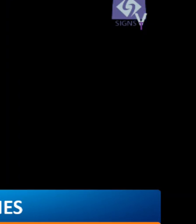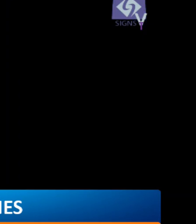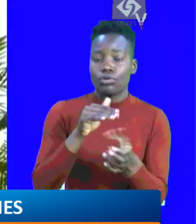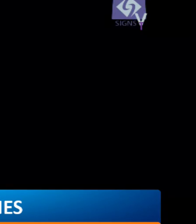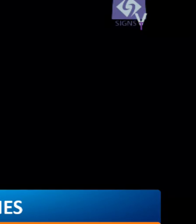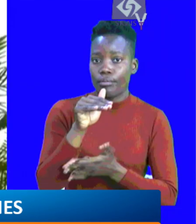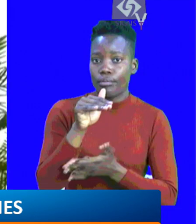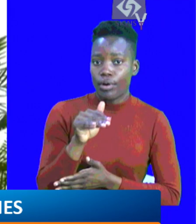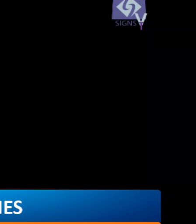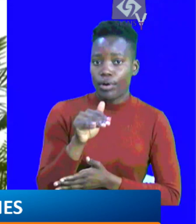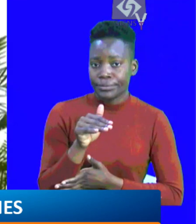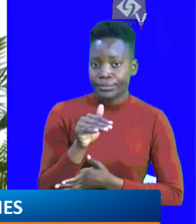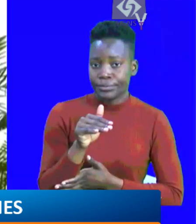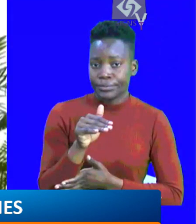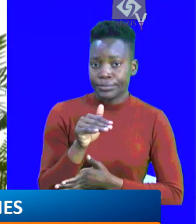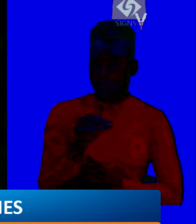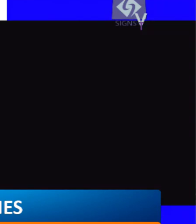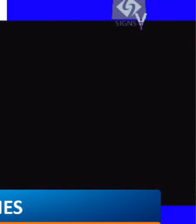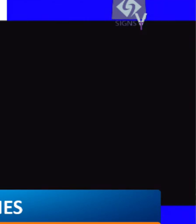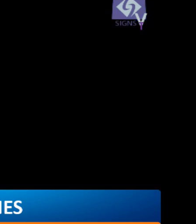and be able to do more